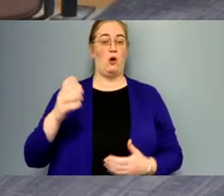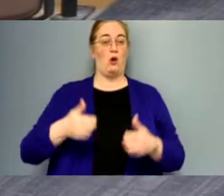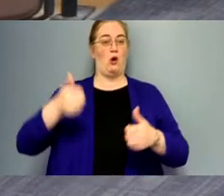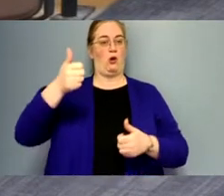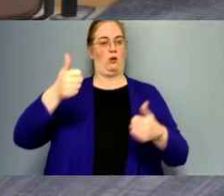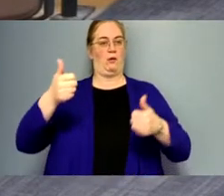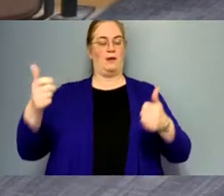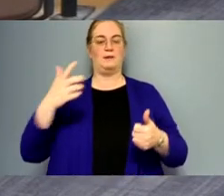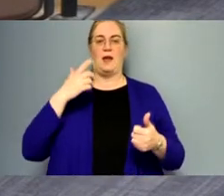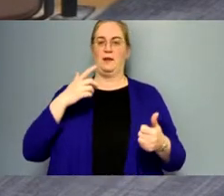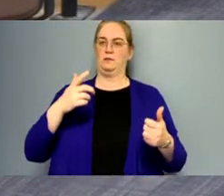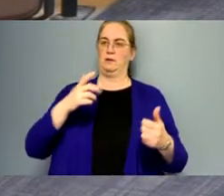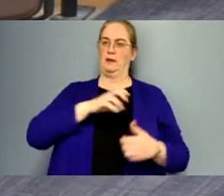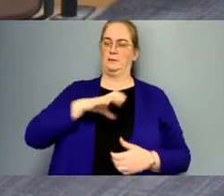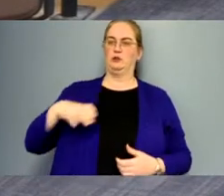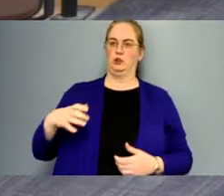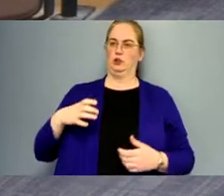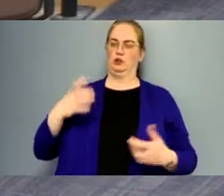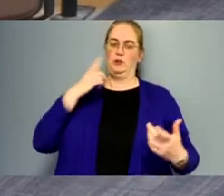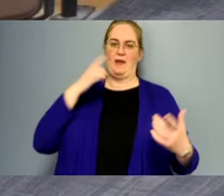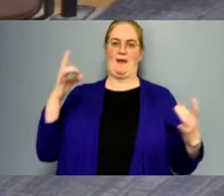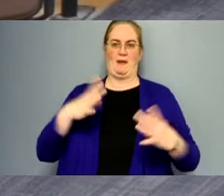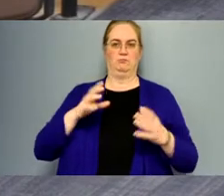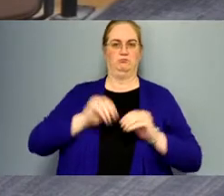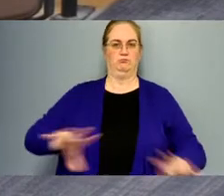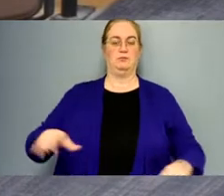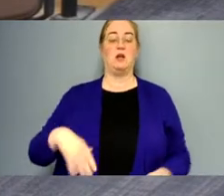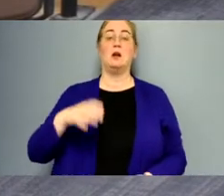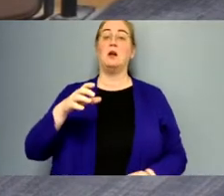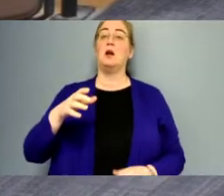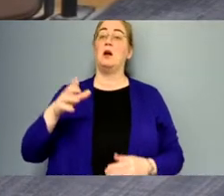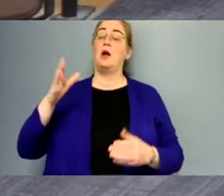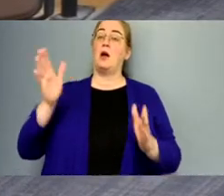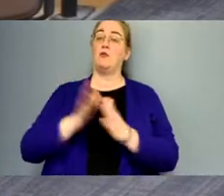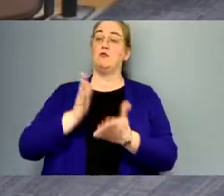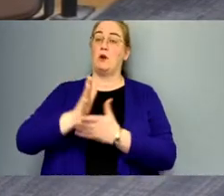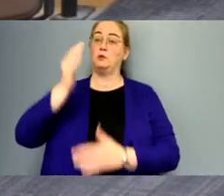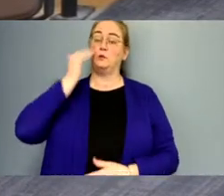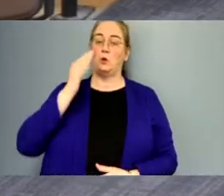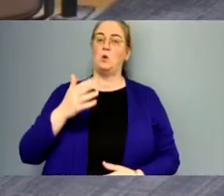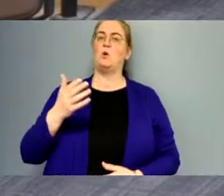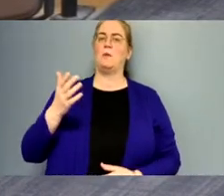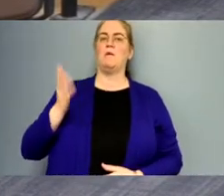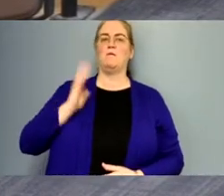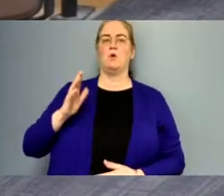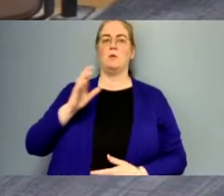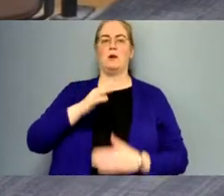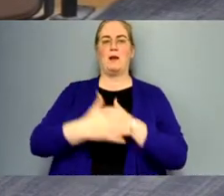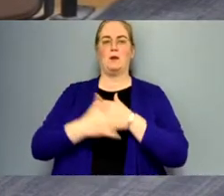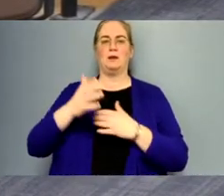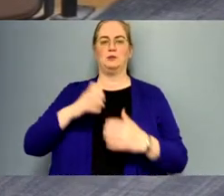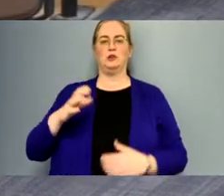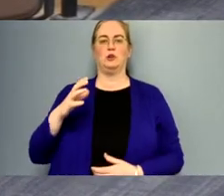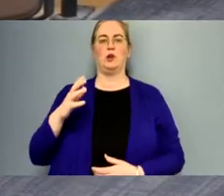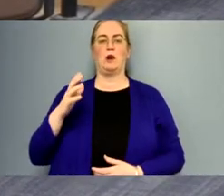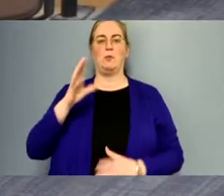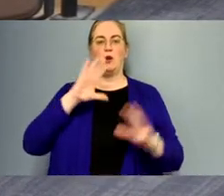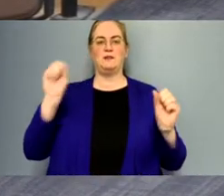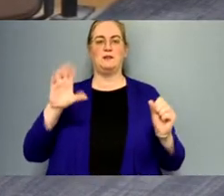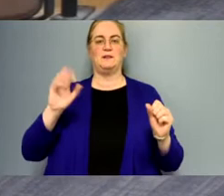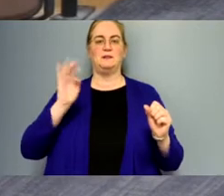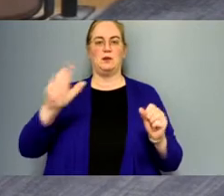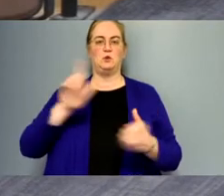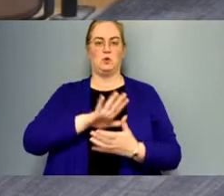in an email obtained through right to know Commissioner Marceglia said the following about Charlie Martin former county commissioner and current president of Centennial